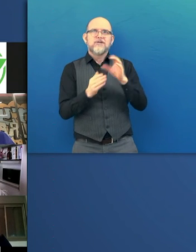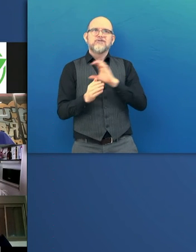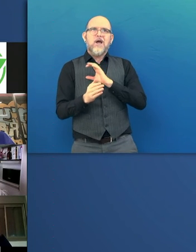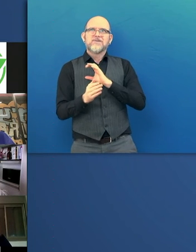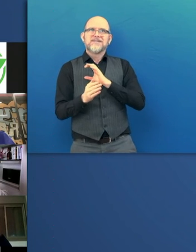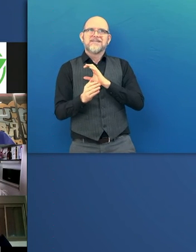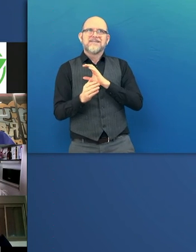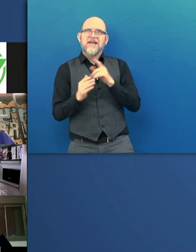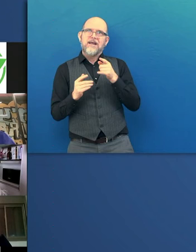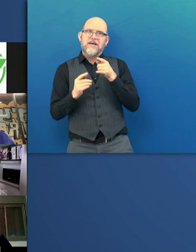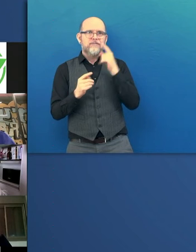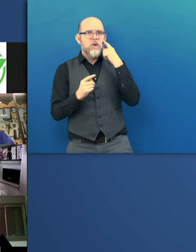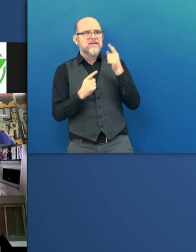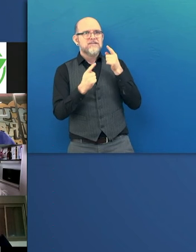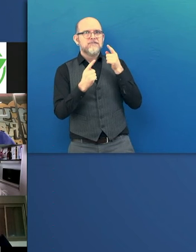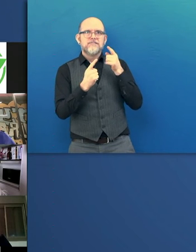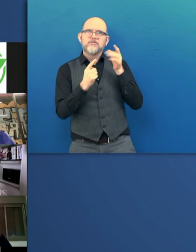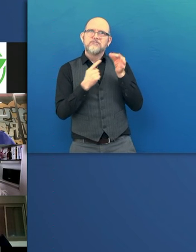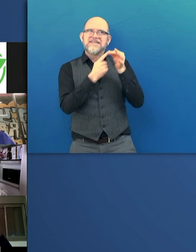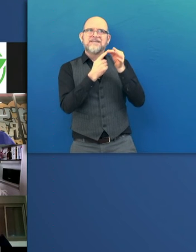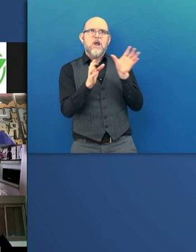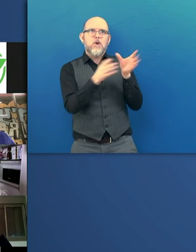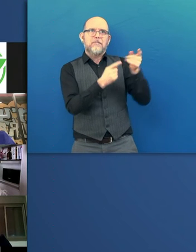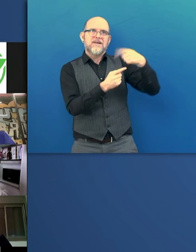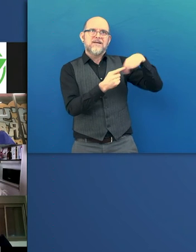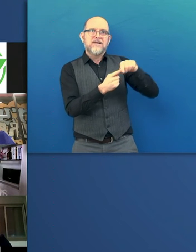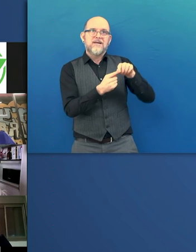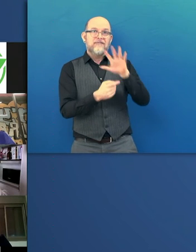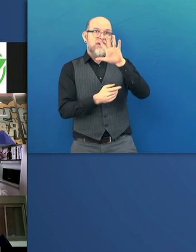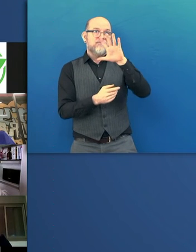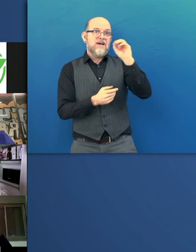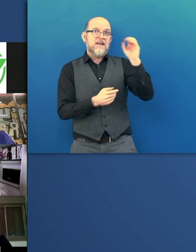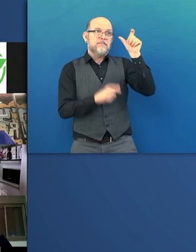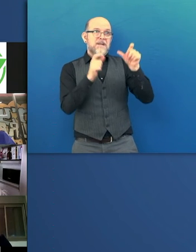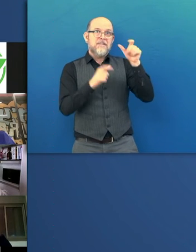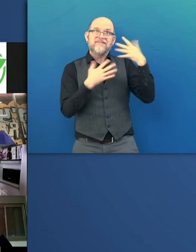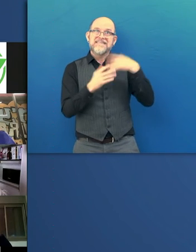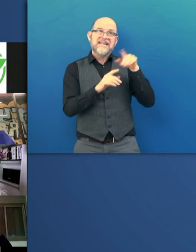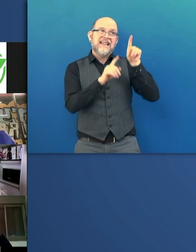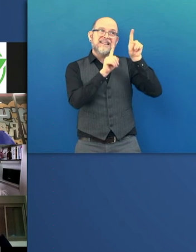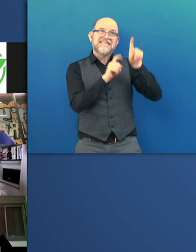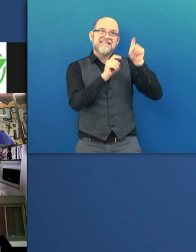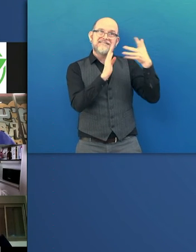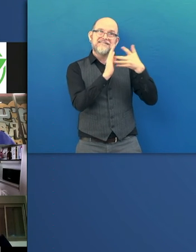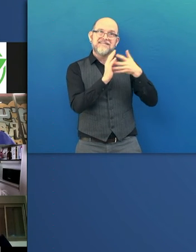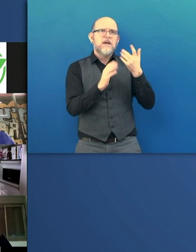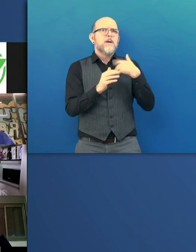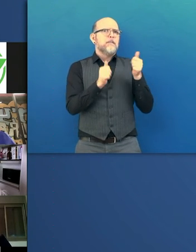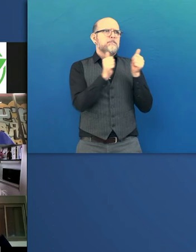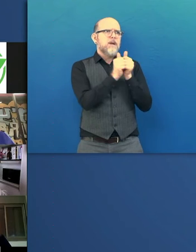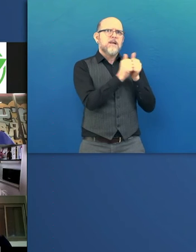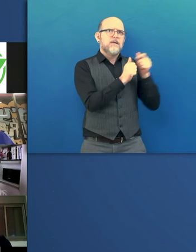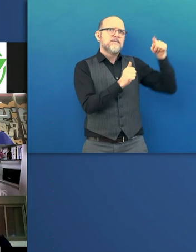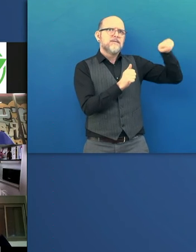We've had over 500 people try our device. We're currently engaged in a partnership in the municipality of Tel Aviv